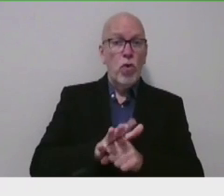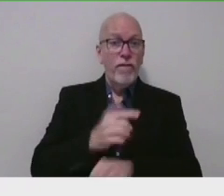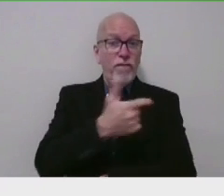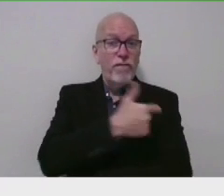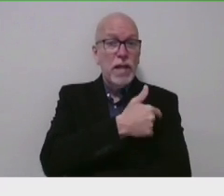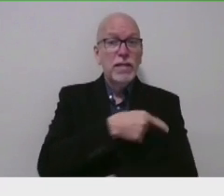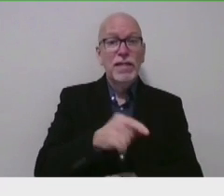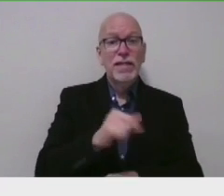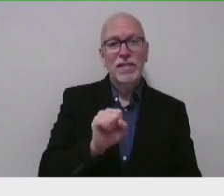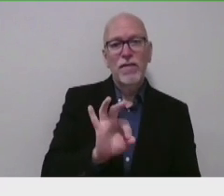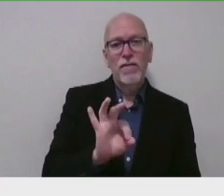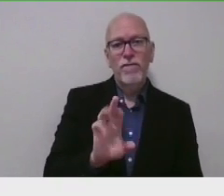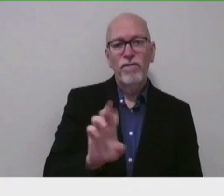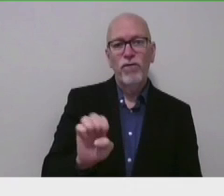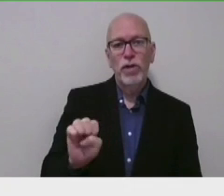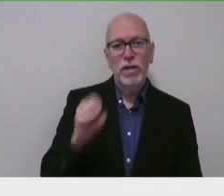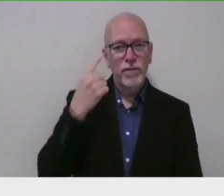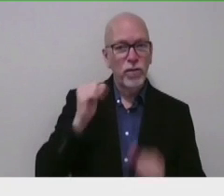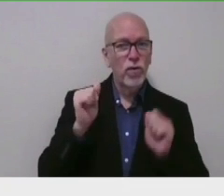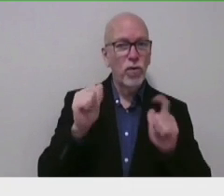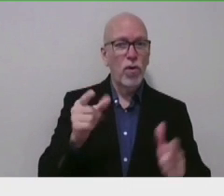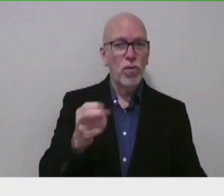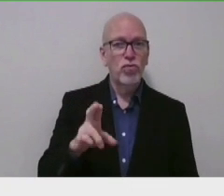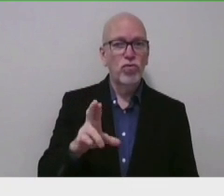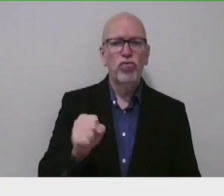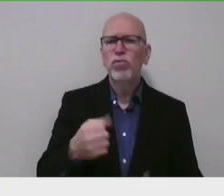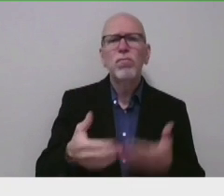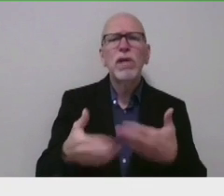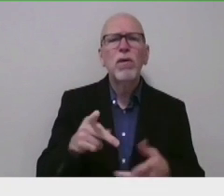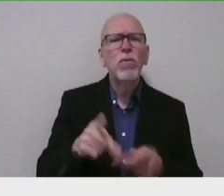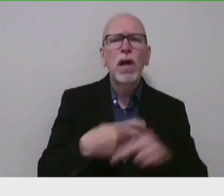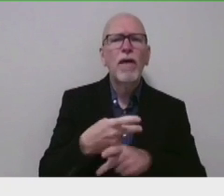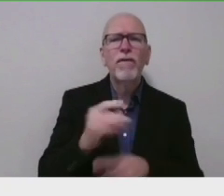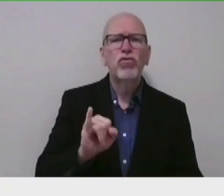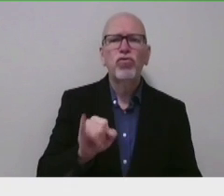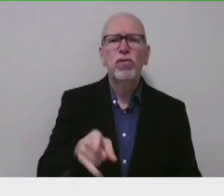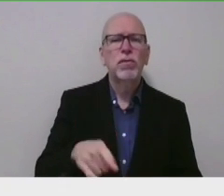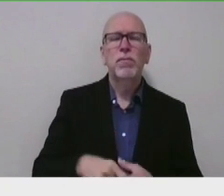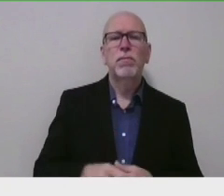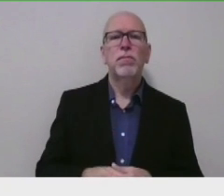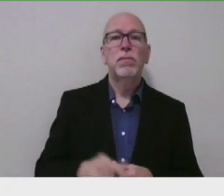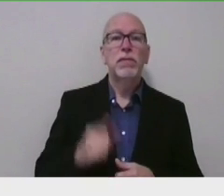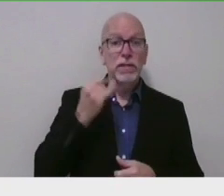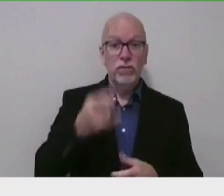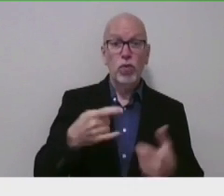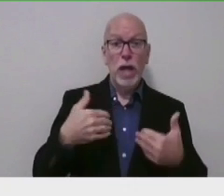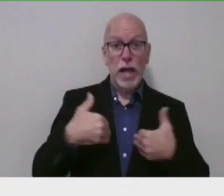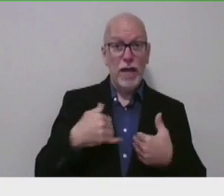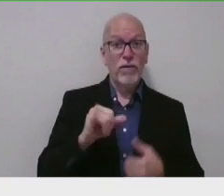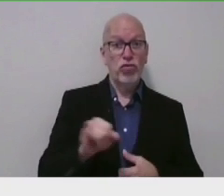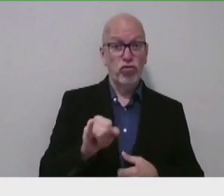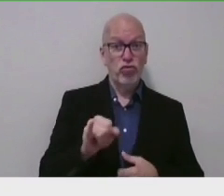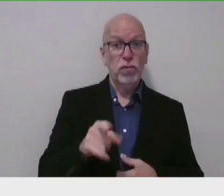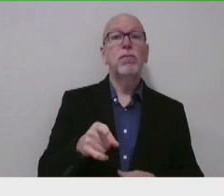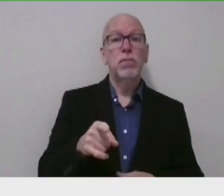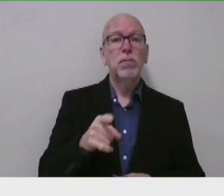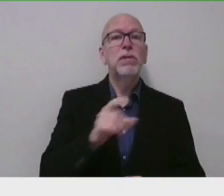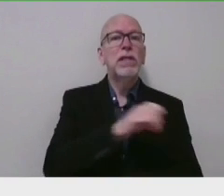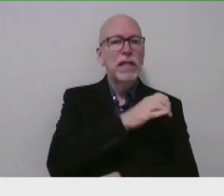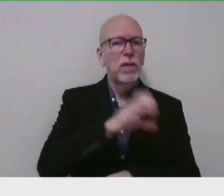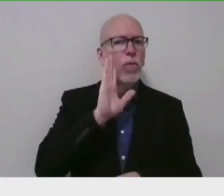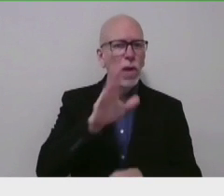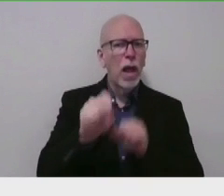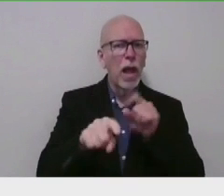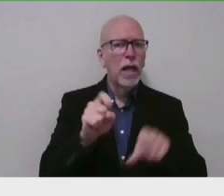free to all Hoosiers, regardless of your insurance status. If you do have insurance, the clinics collect that information